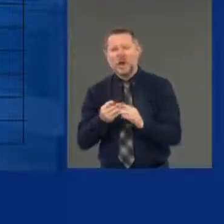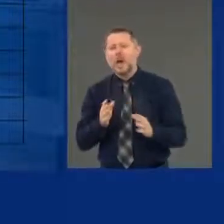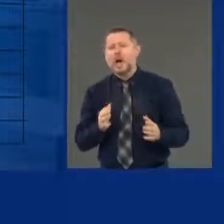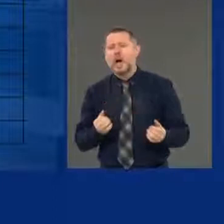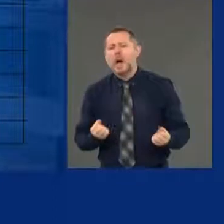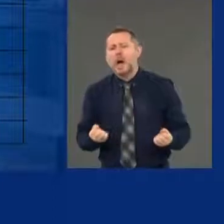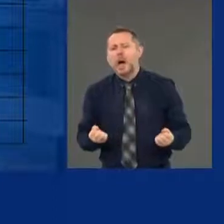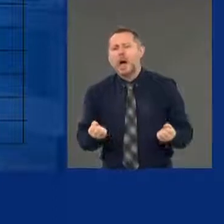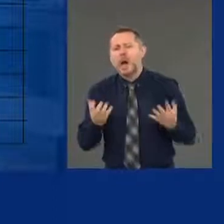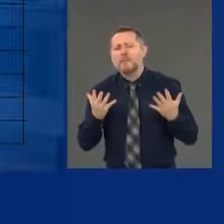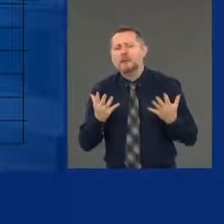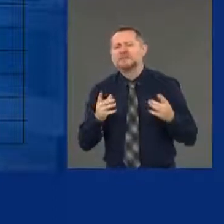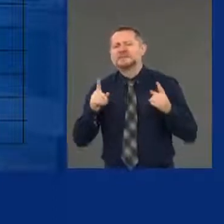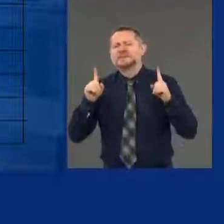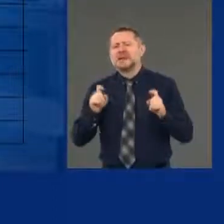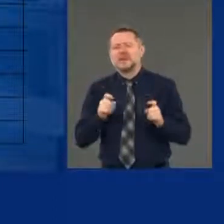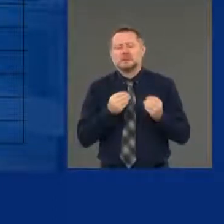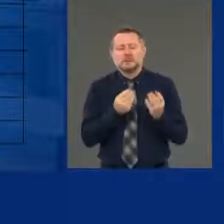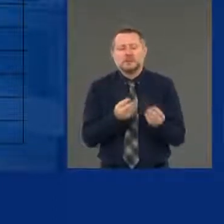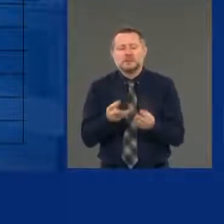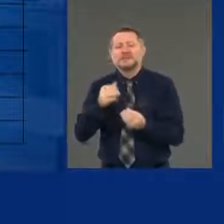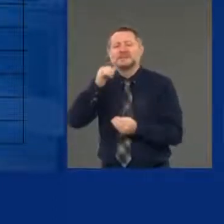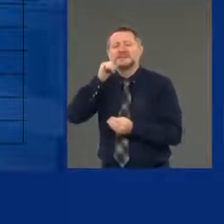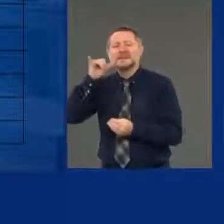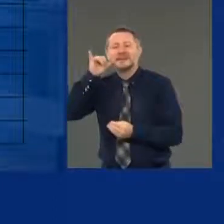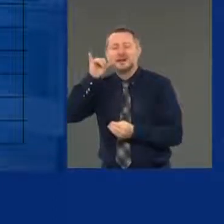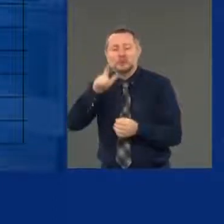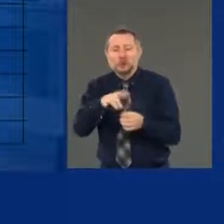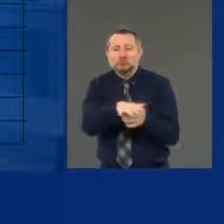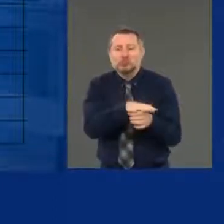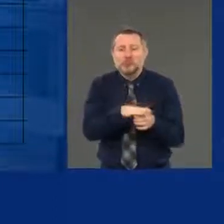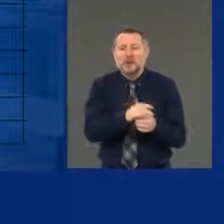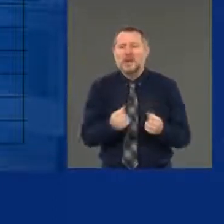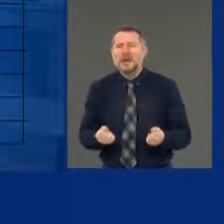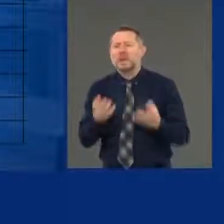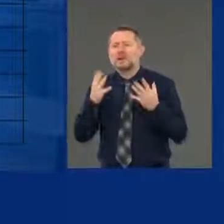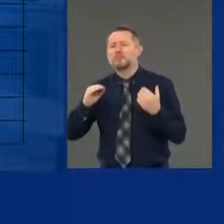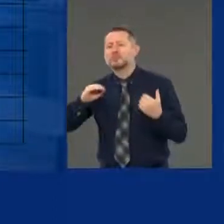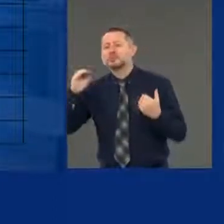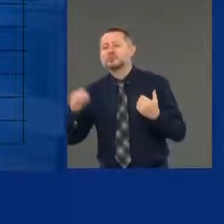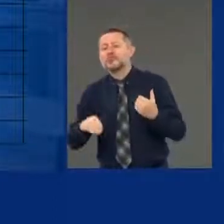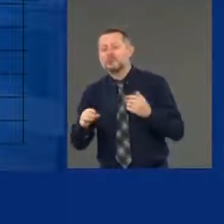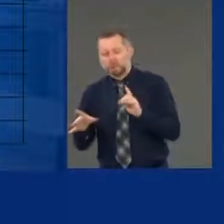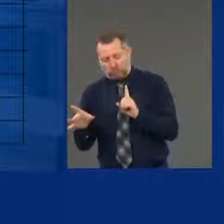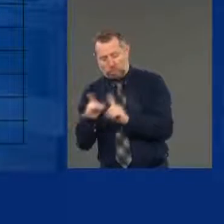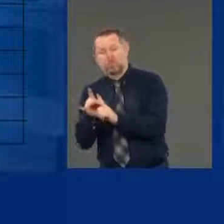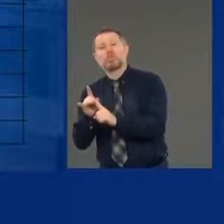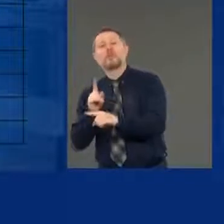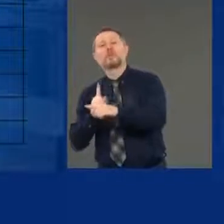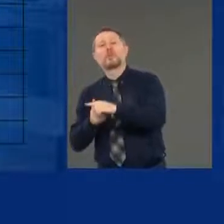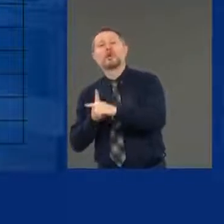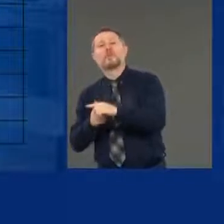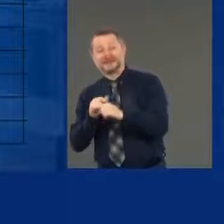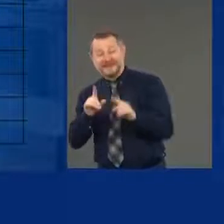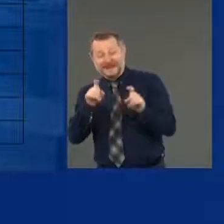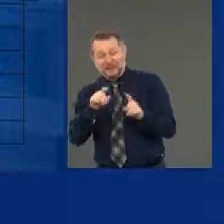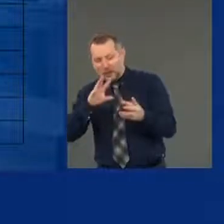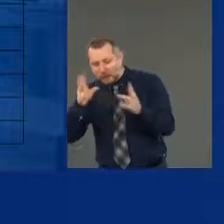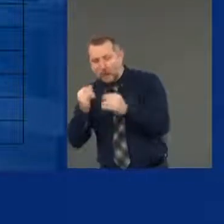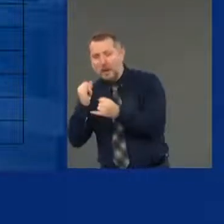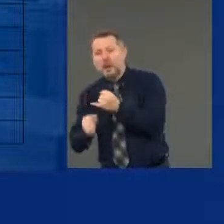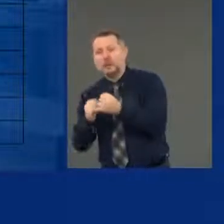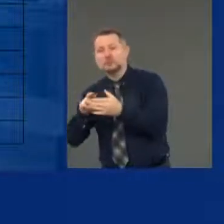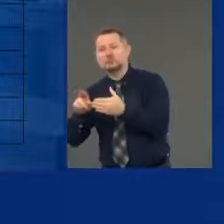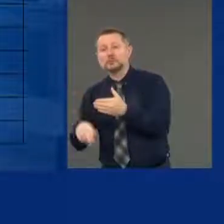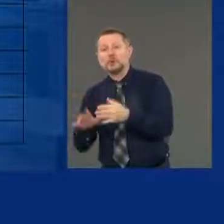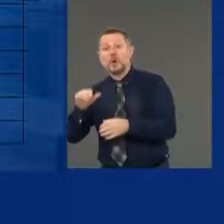yesterday in the region? And what percent is positive of those tests? So Capital Region, we did